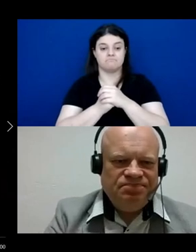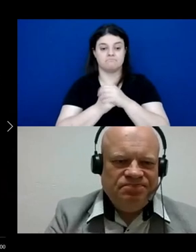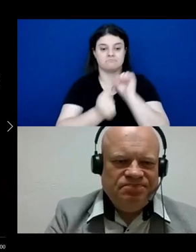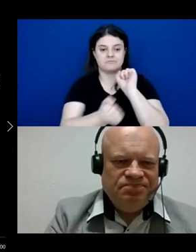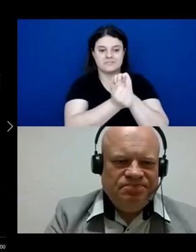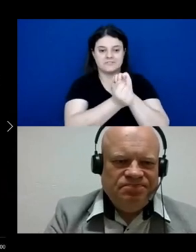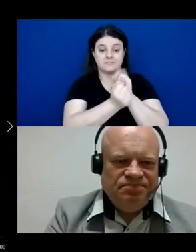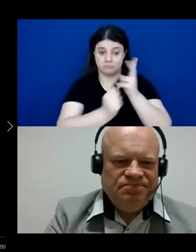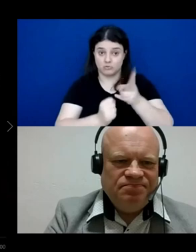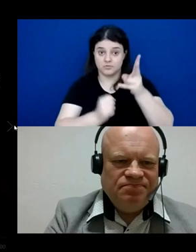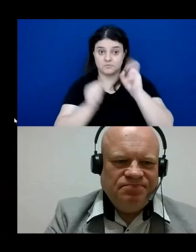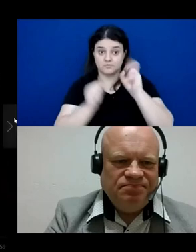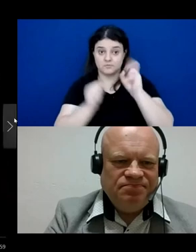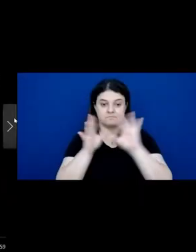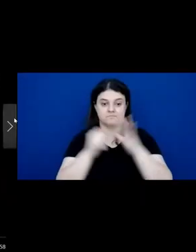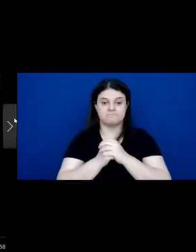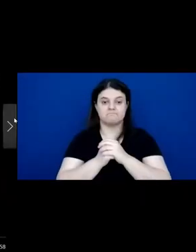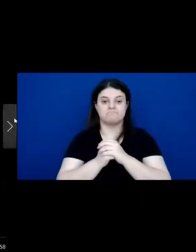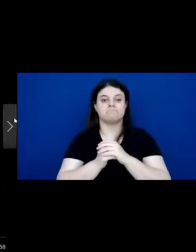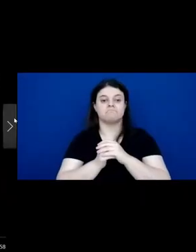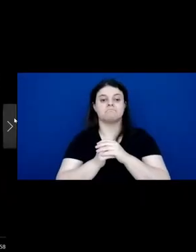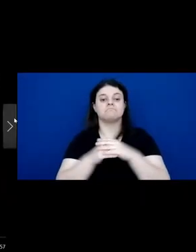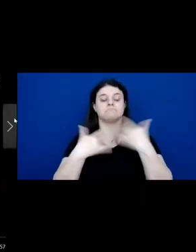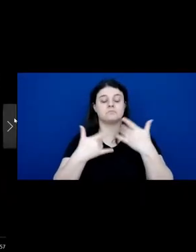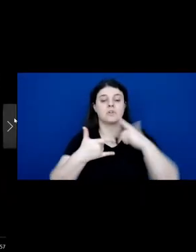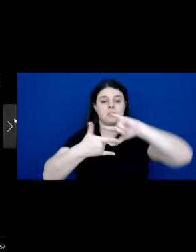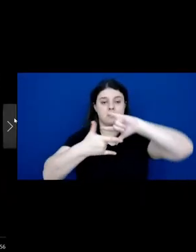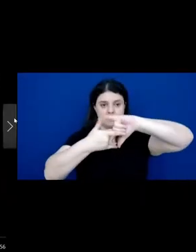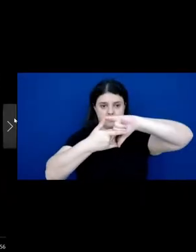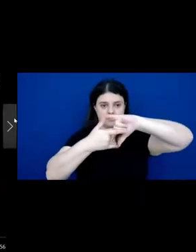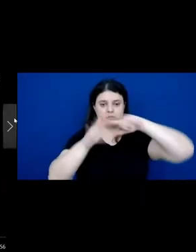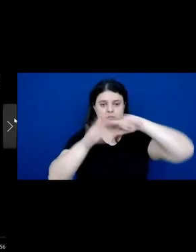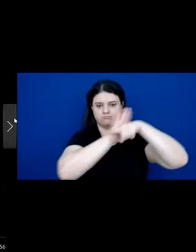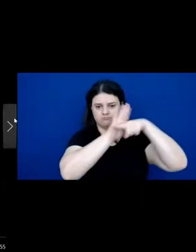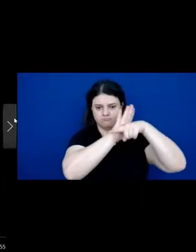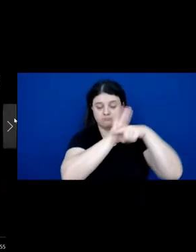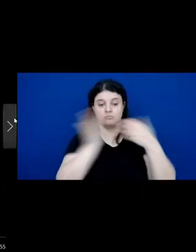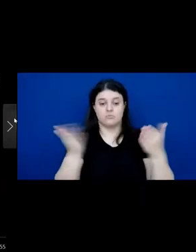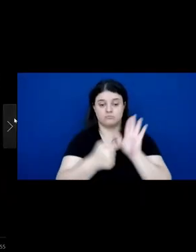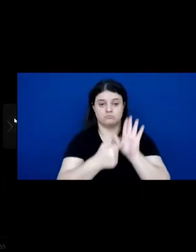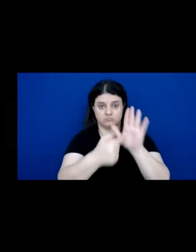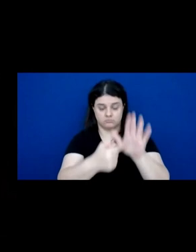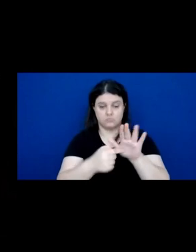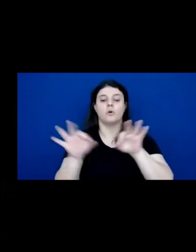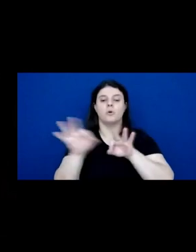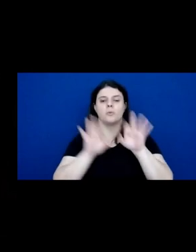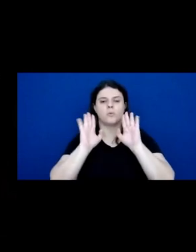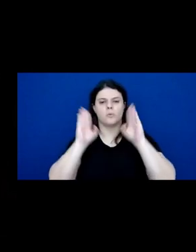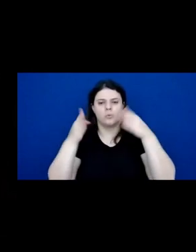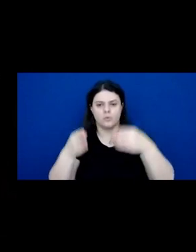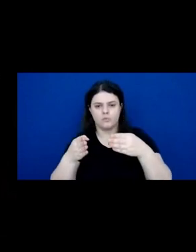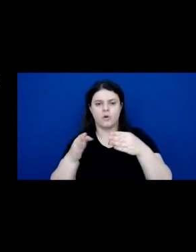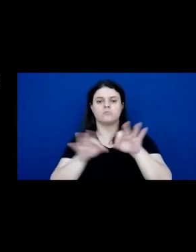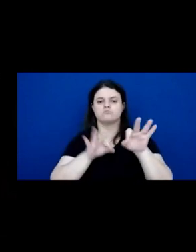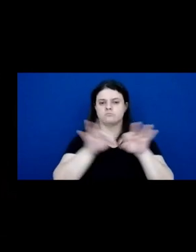at Microsoft Research. Today, I'll be presenting a set of projects focused on building systems in